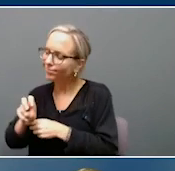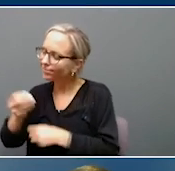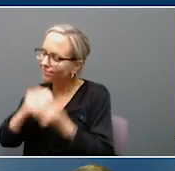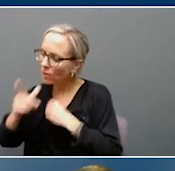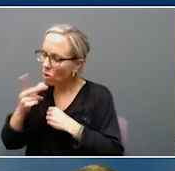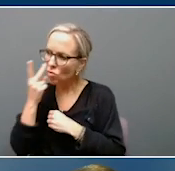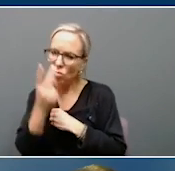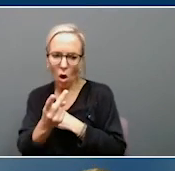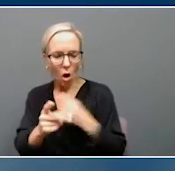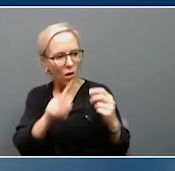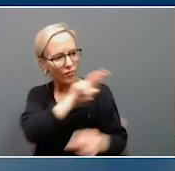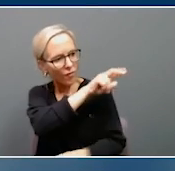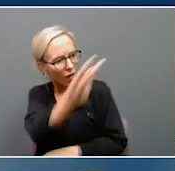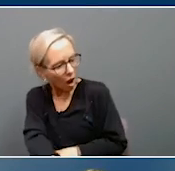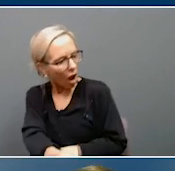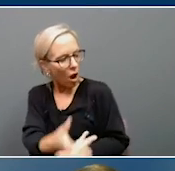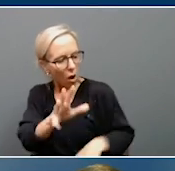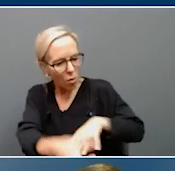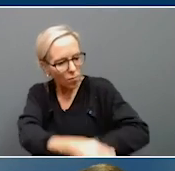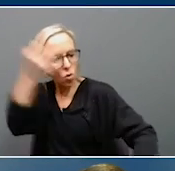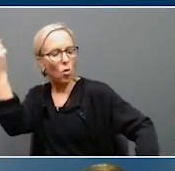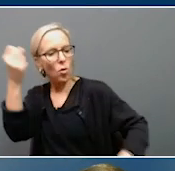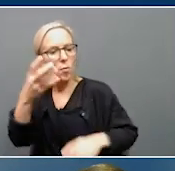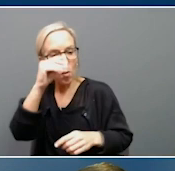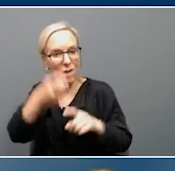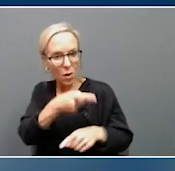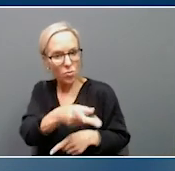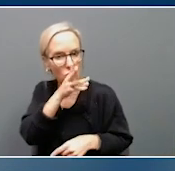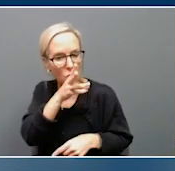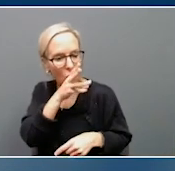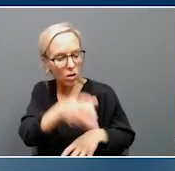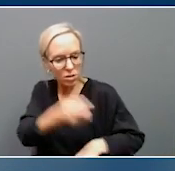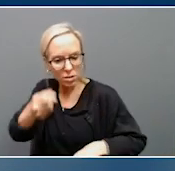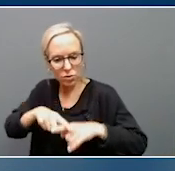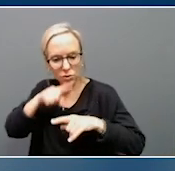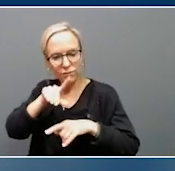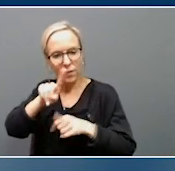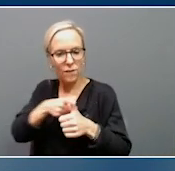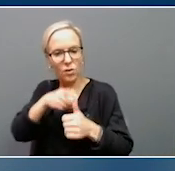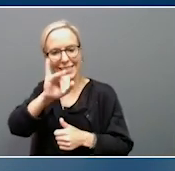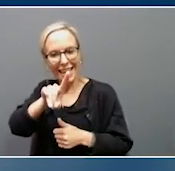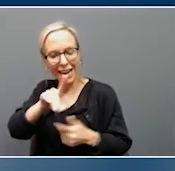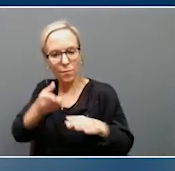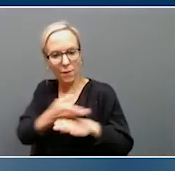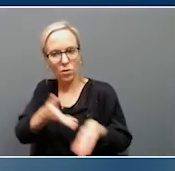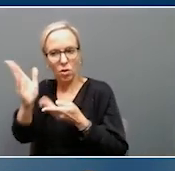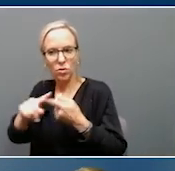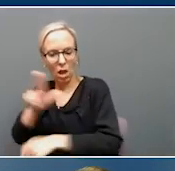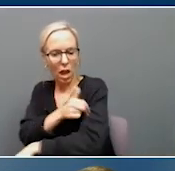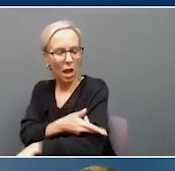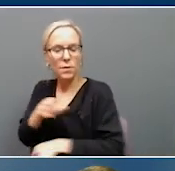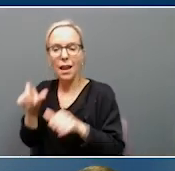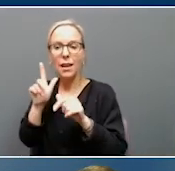boy out of the creek, and he administered first aid until he could be taken to the hospital. Keith's actions didn't stop there. He later entered